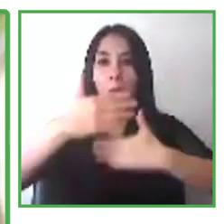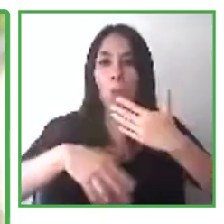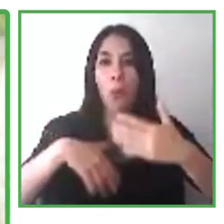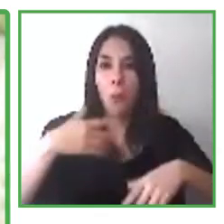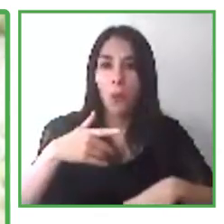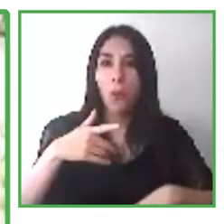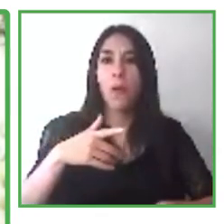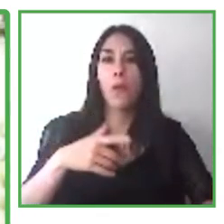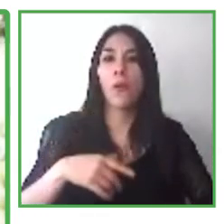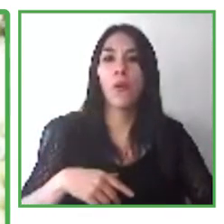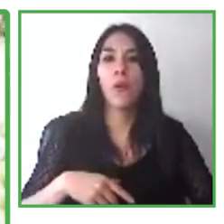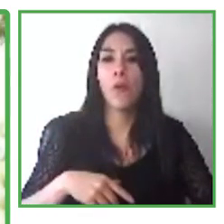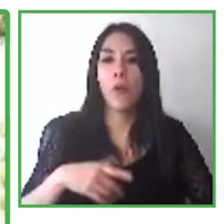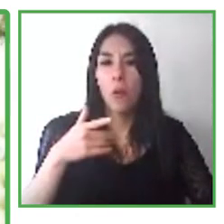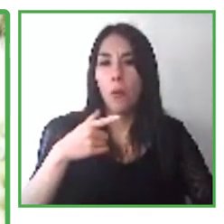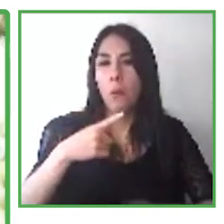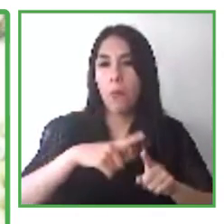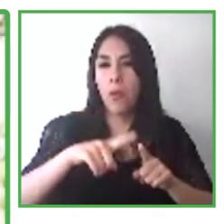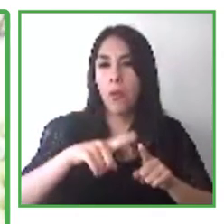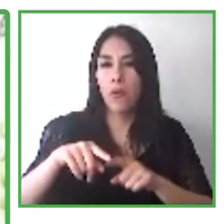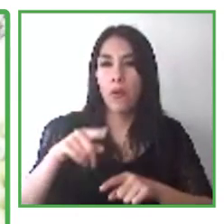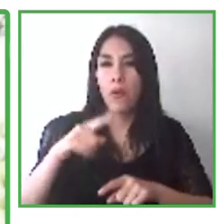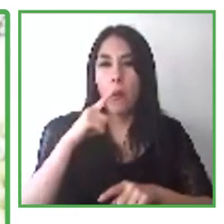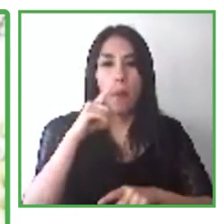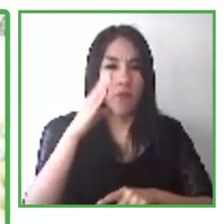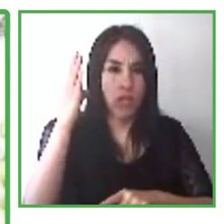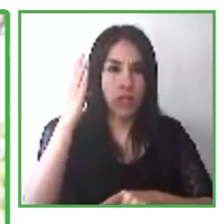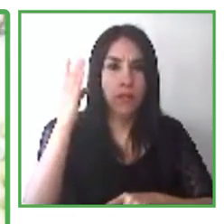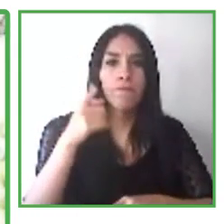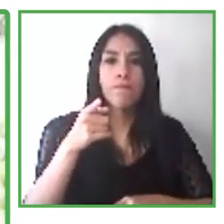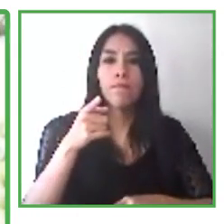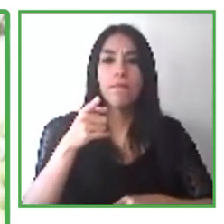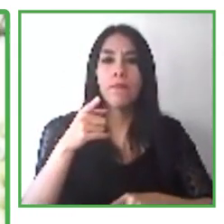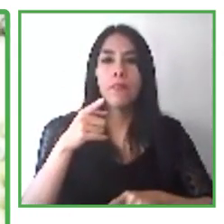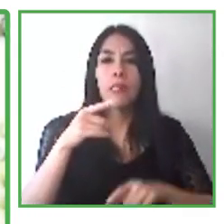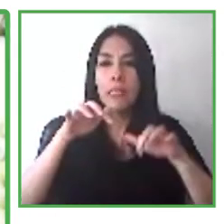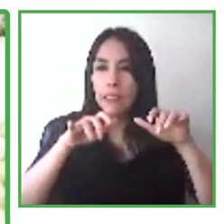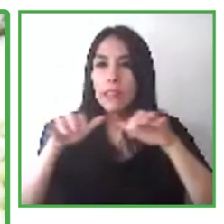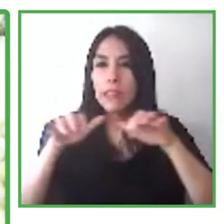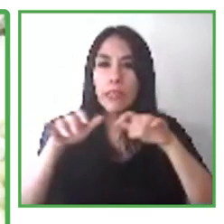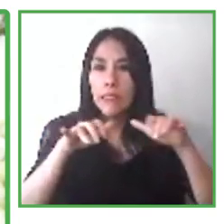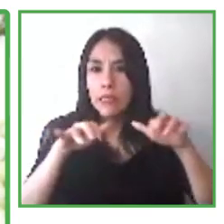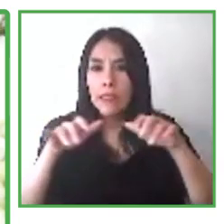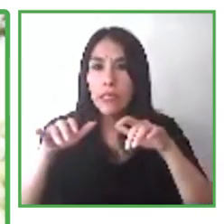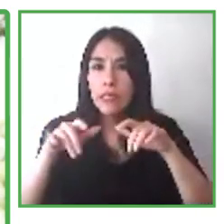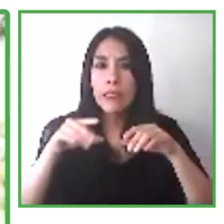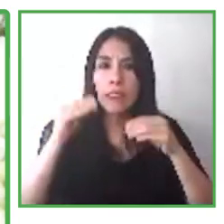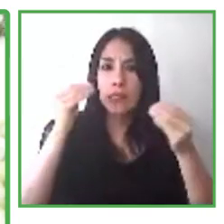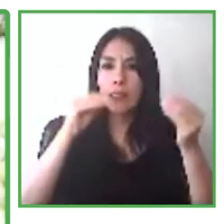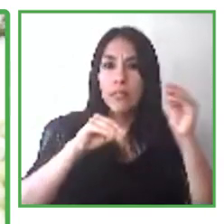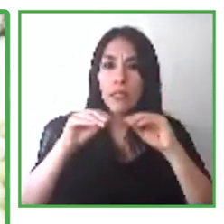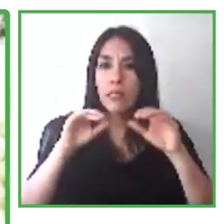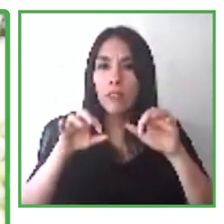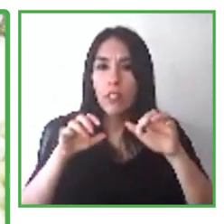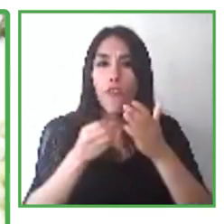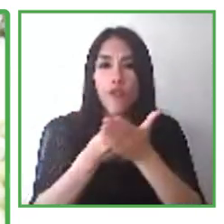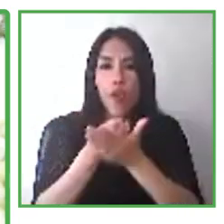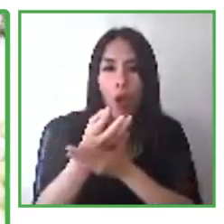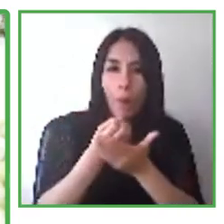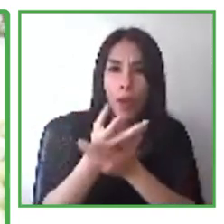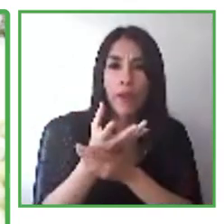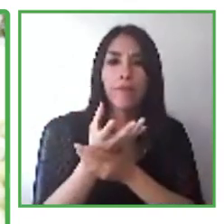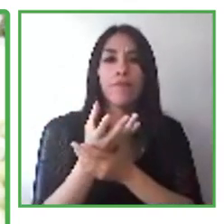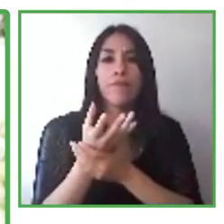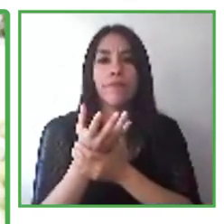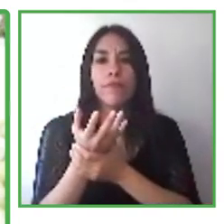basic informatics and I learned how to use office tools and then once in the advanced